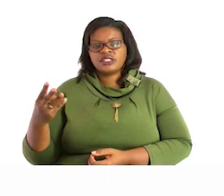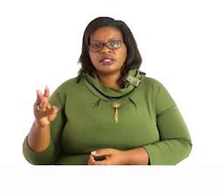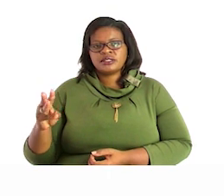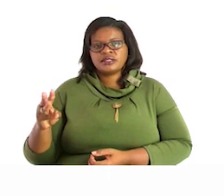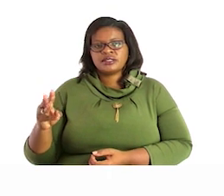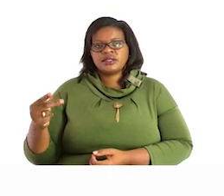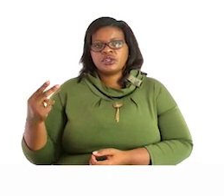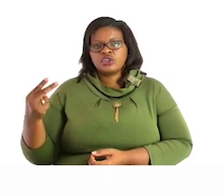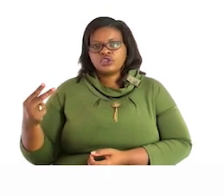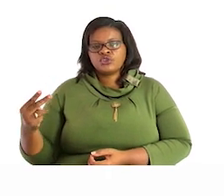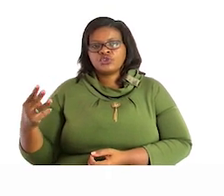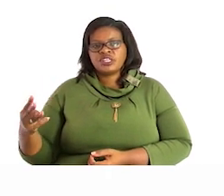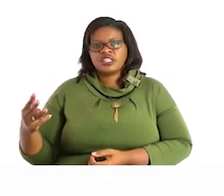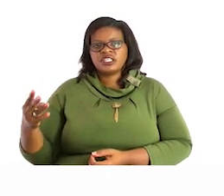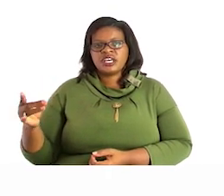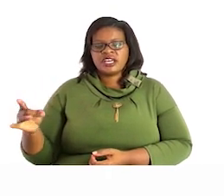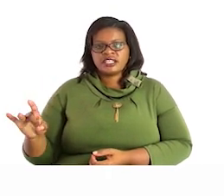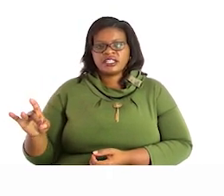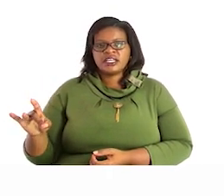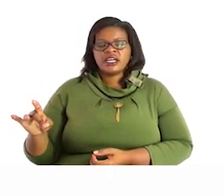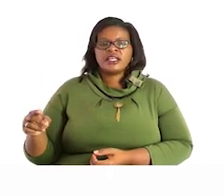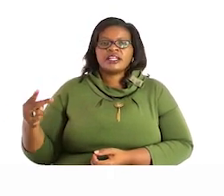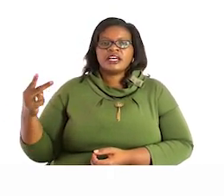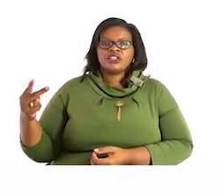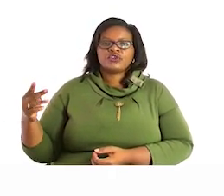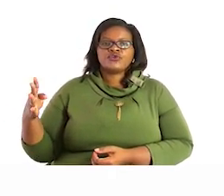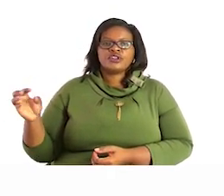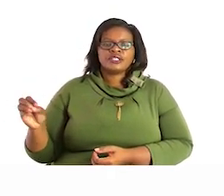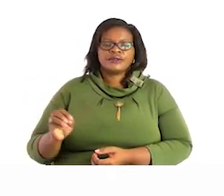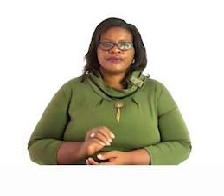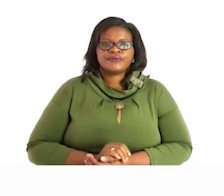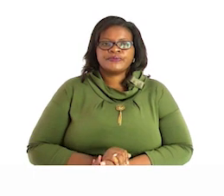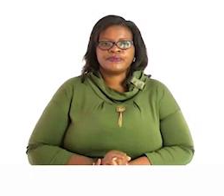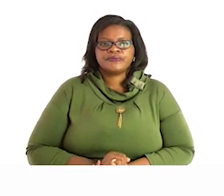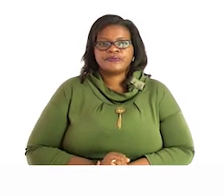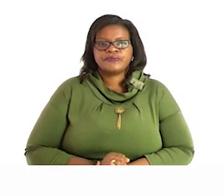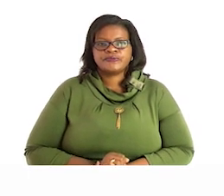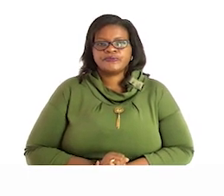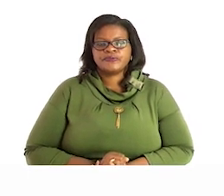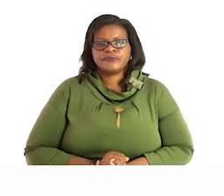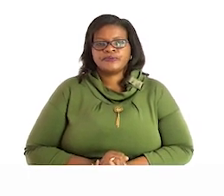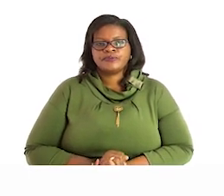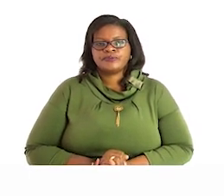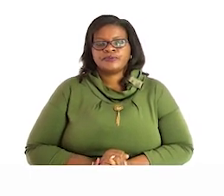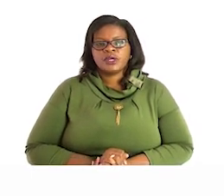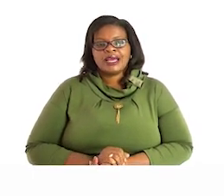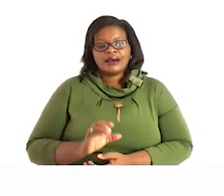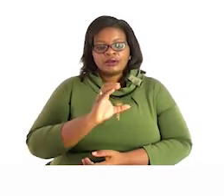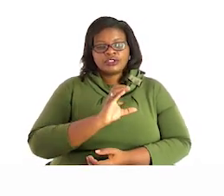238 then the last one will be 240 then on c